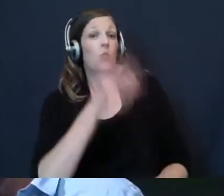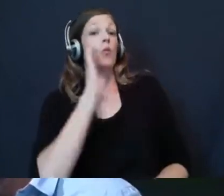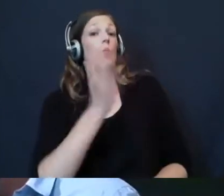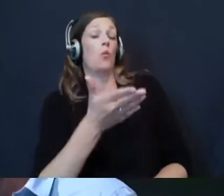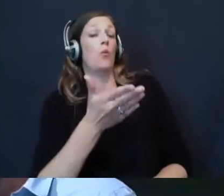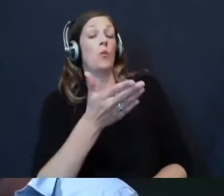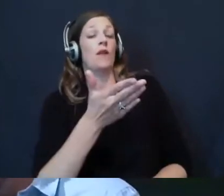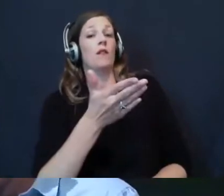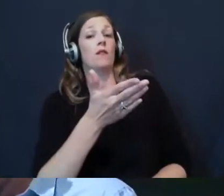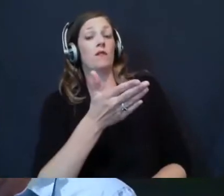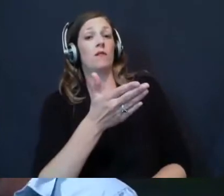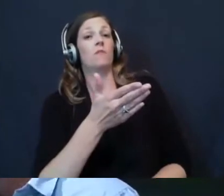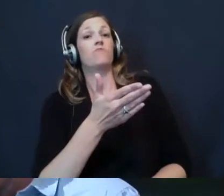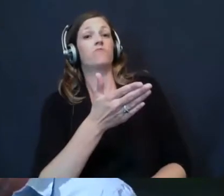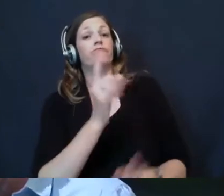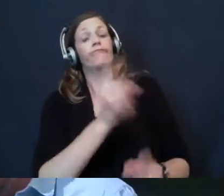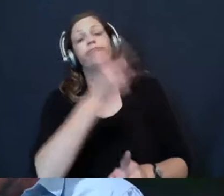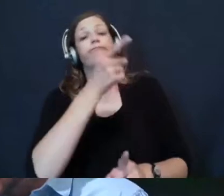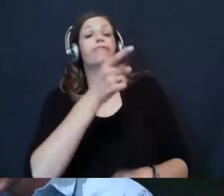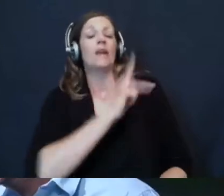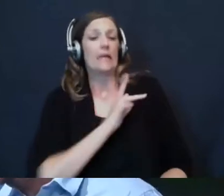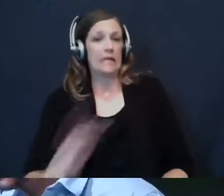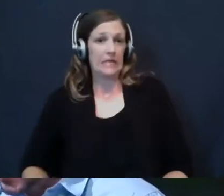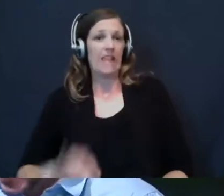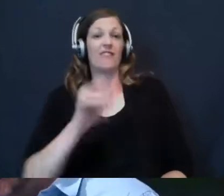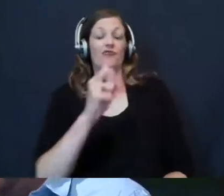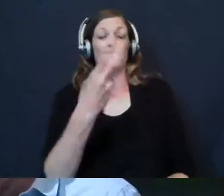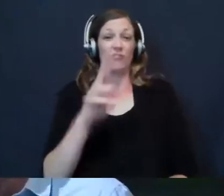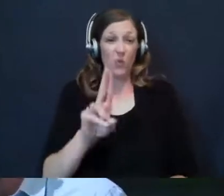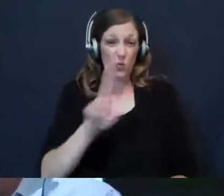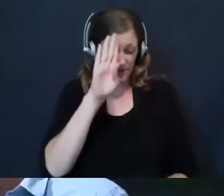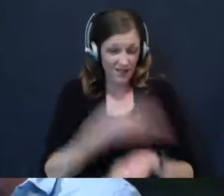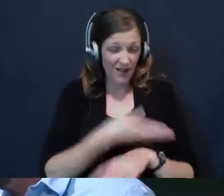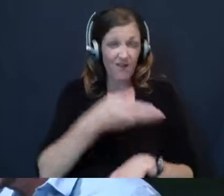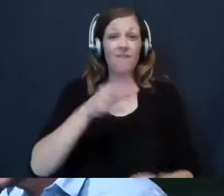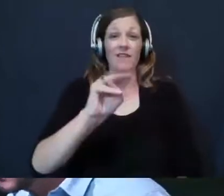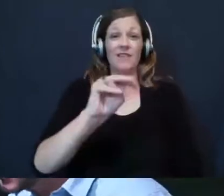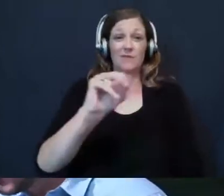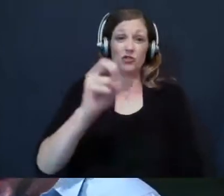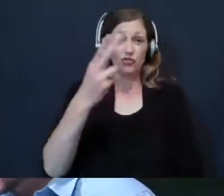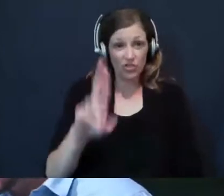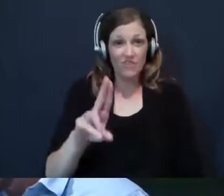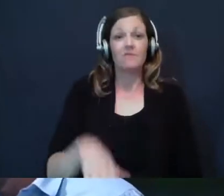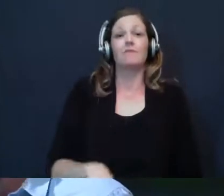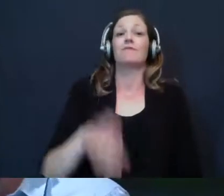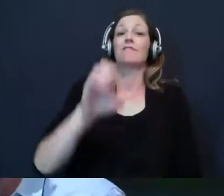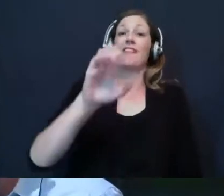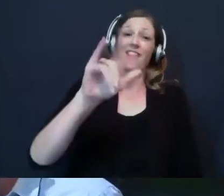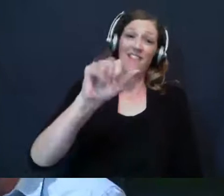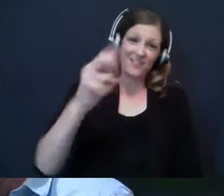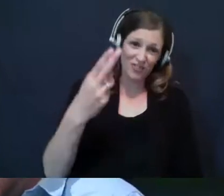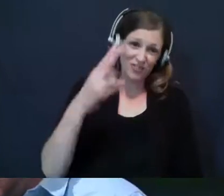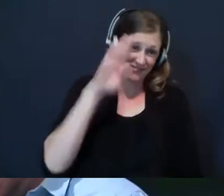Haziel to be king over Syria. And Jehu, the son of Nimshi, you shall anoint to be king over Israel. And Elisha, the son of Shaphat, of Abel